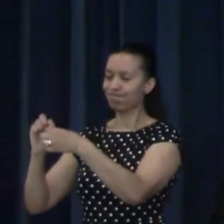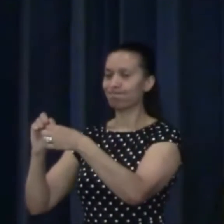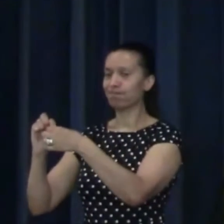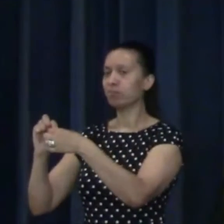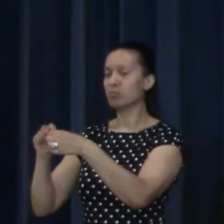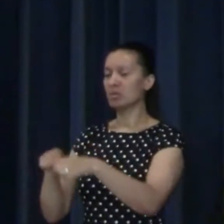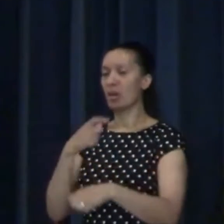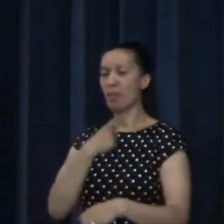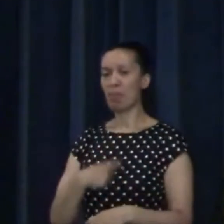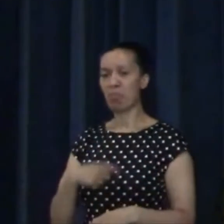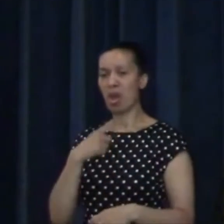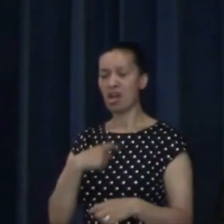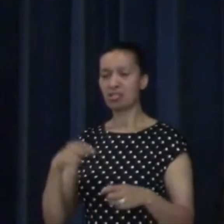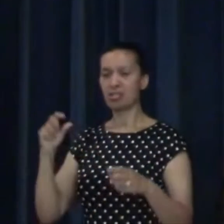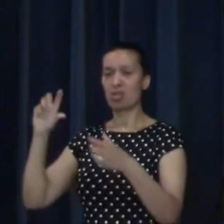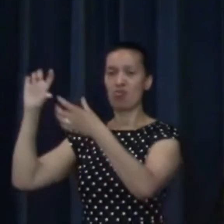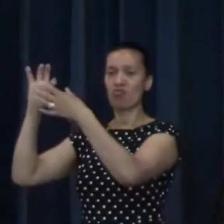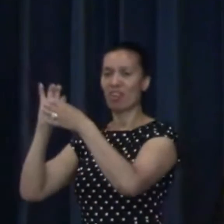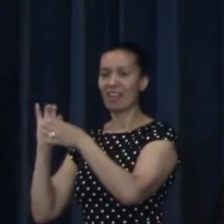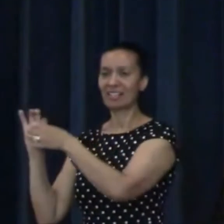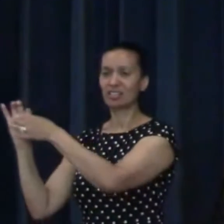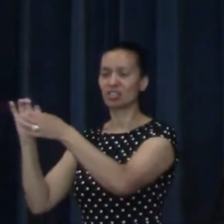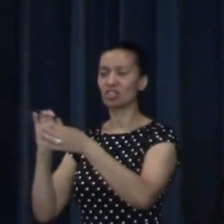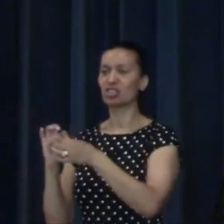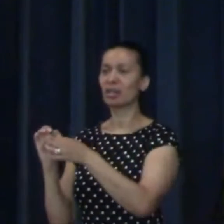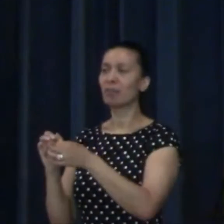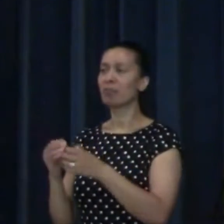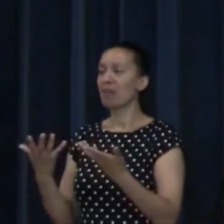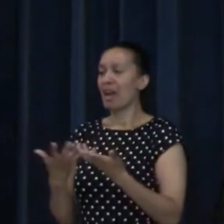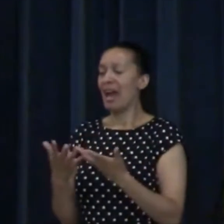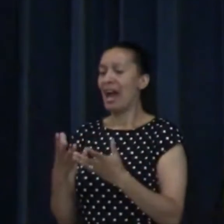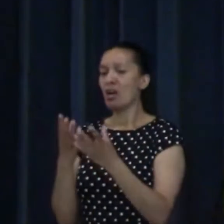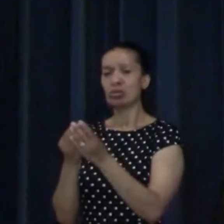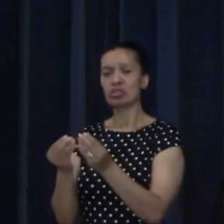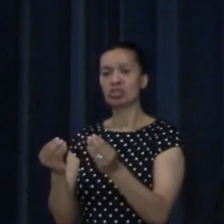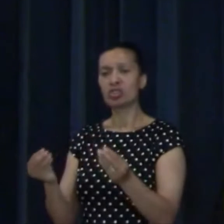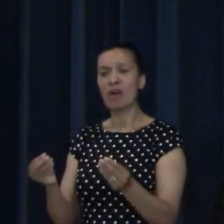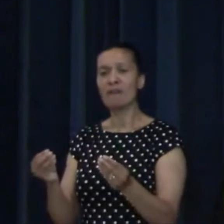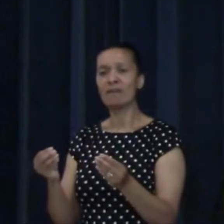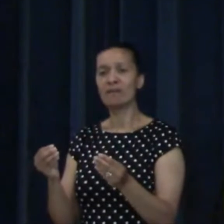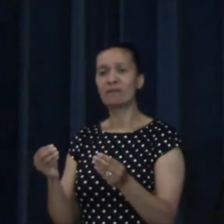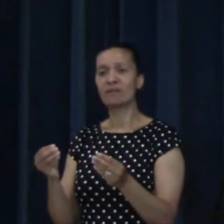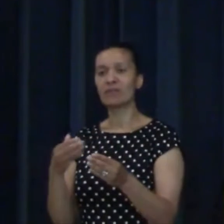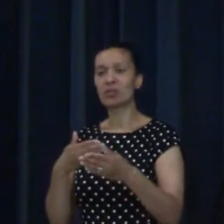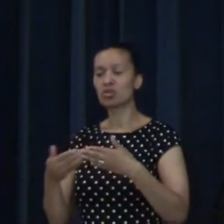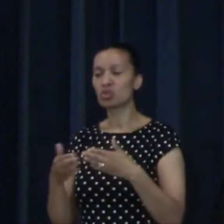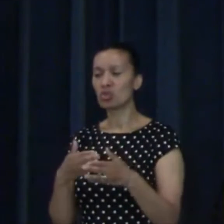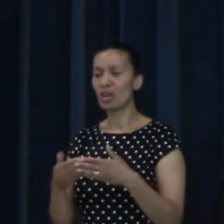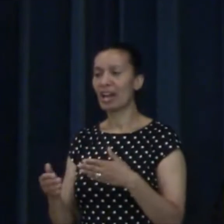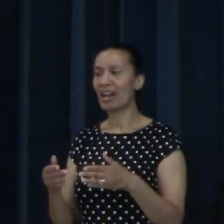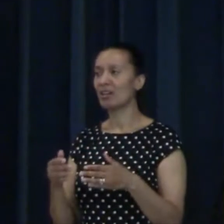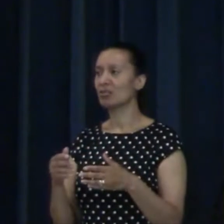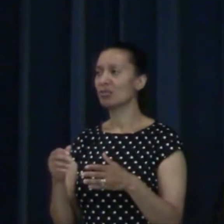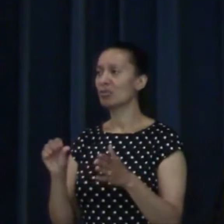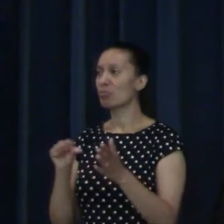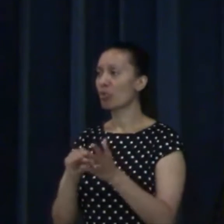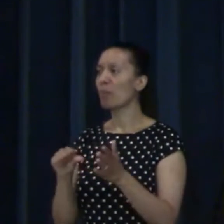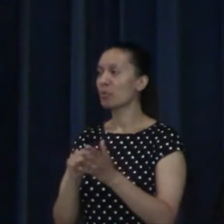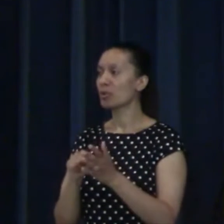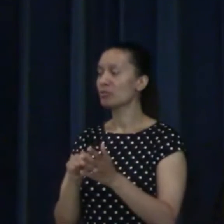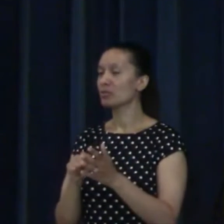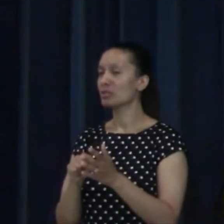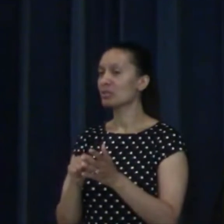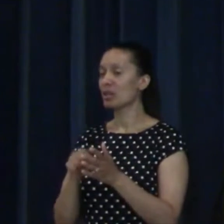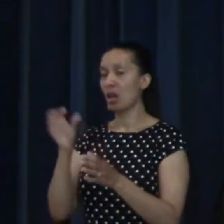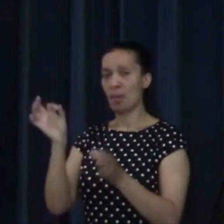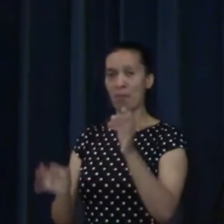personal relationship with God. What is going to solve the problems of this world? It is no politician. They are